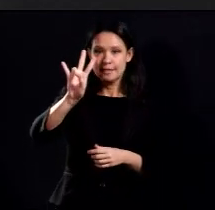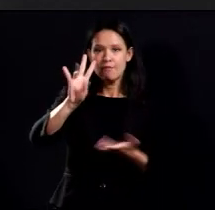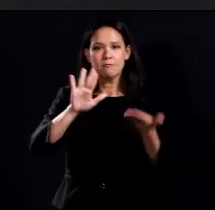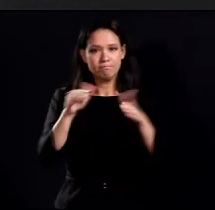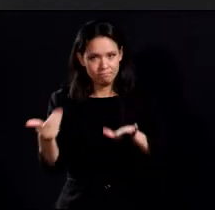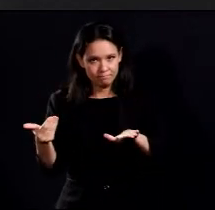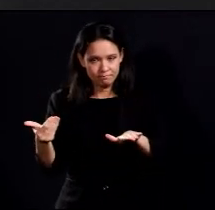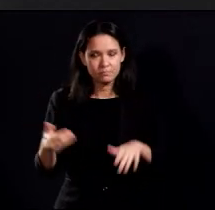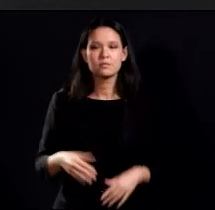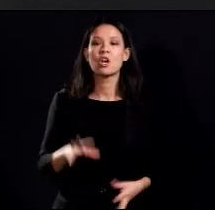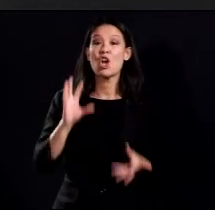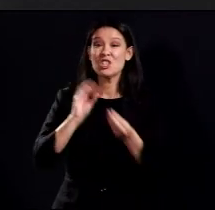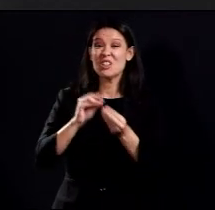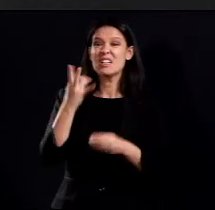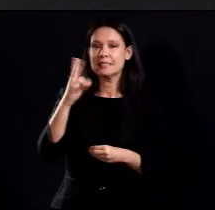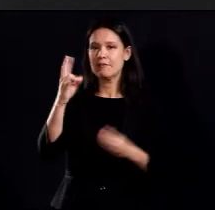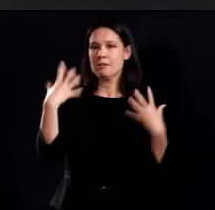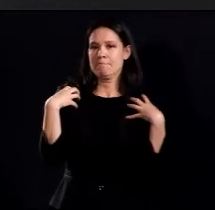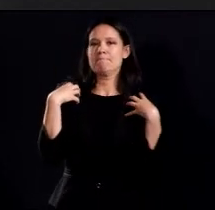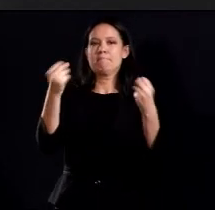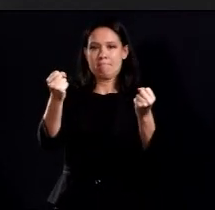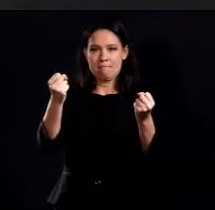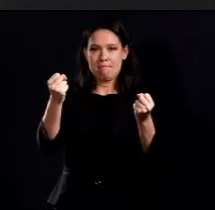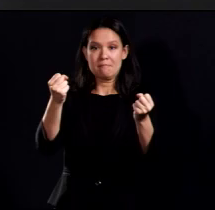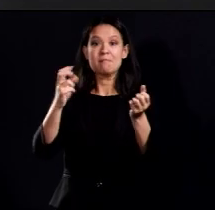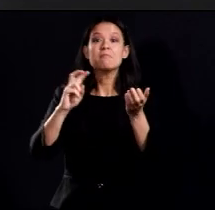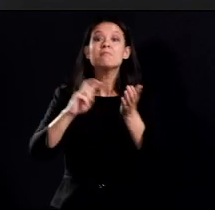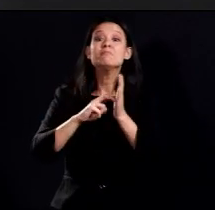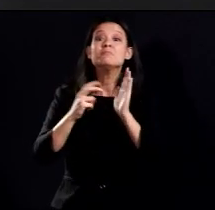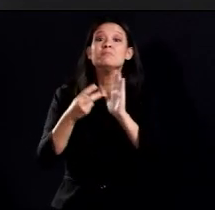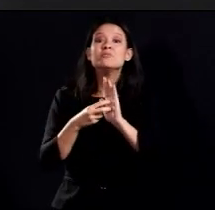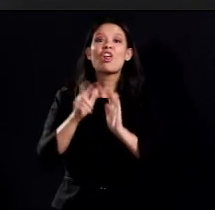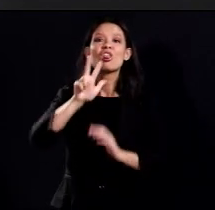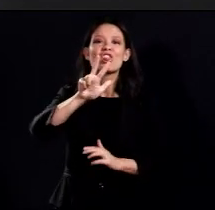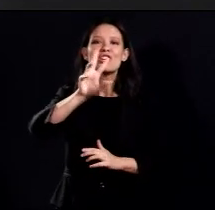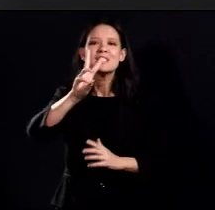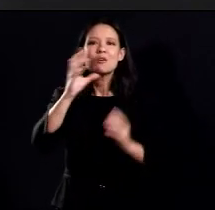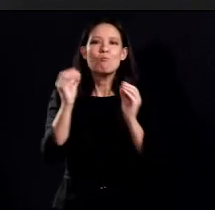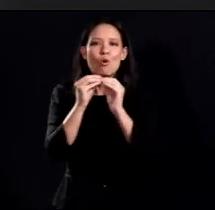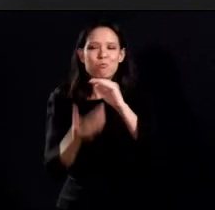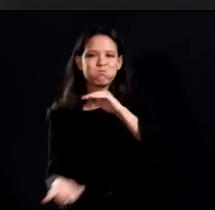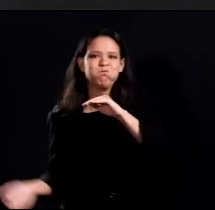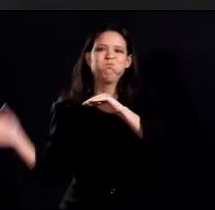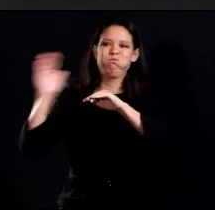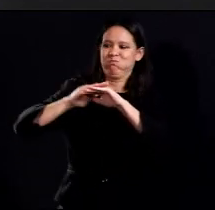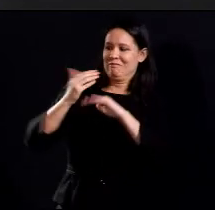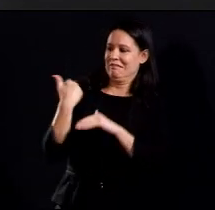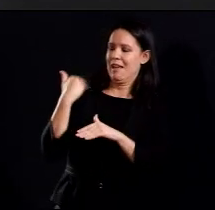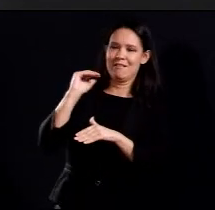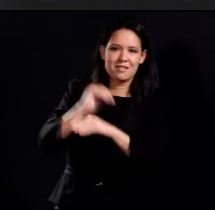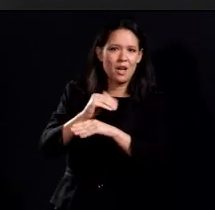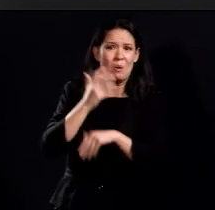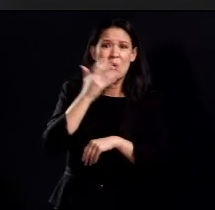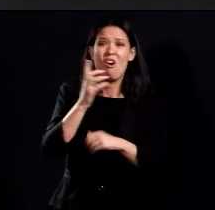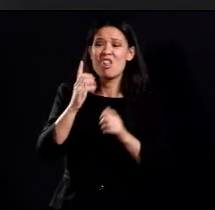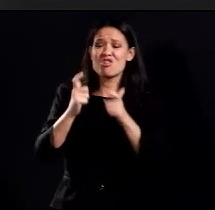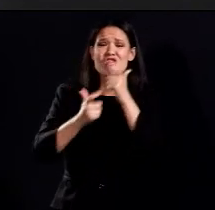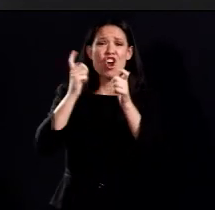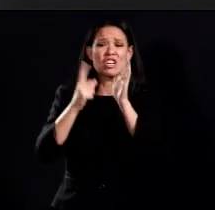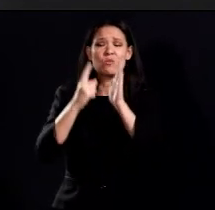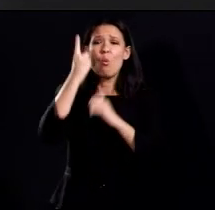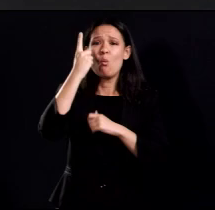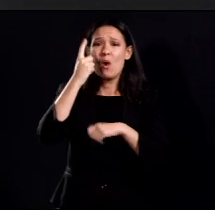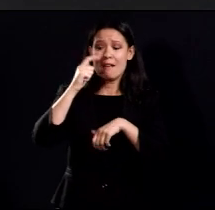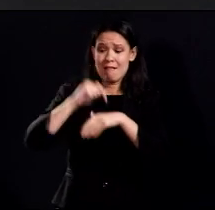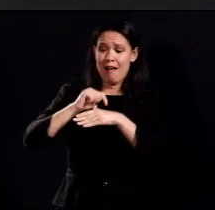That's 3 dozen, 36 additional positive cases overnight. The largest single overnight that